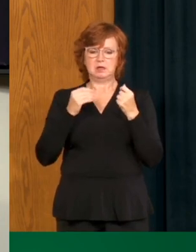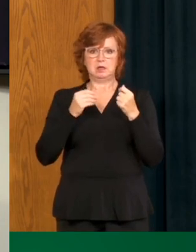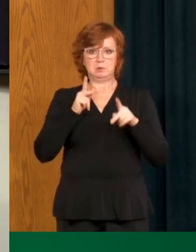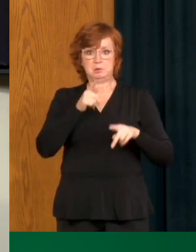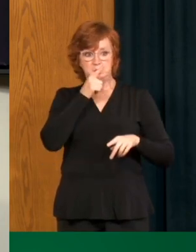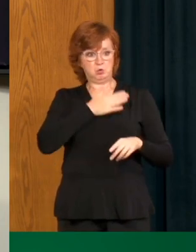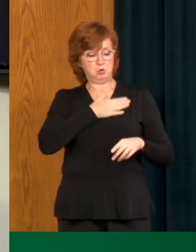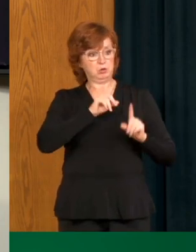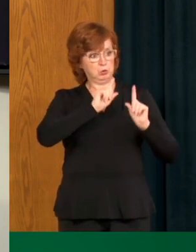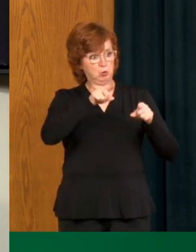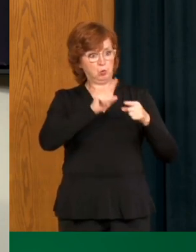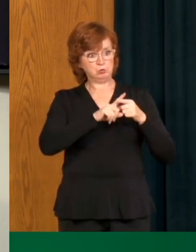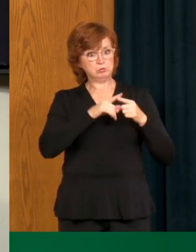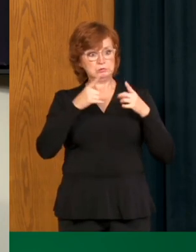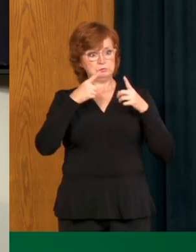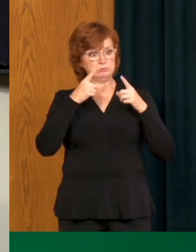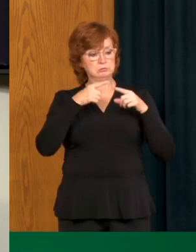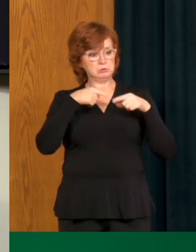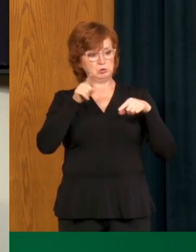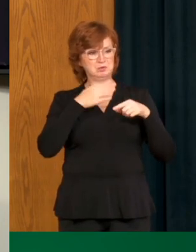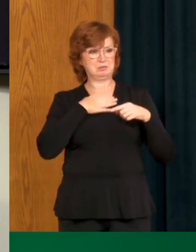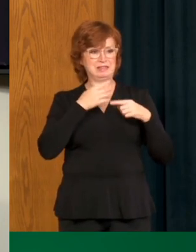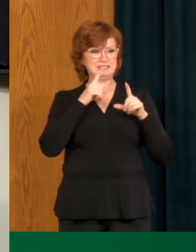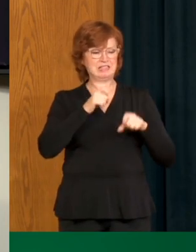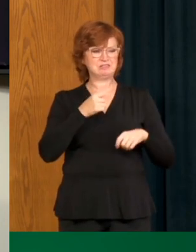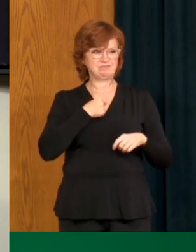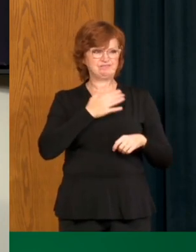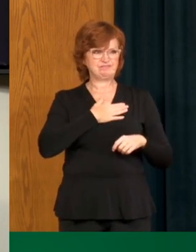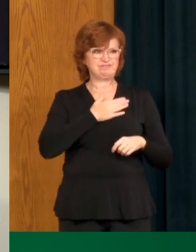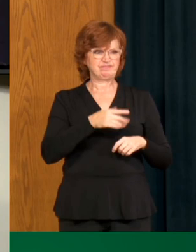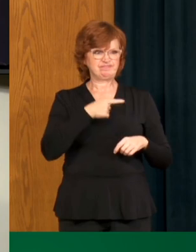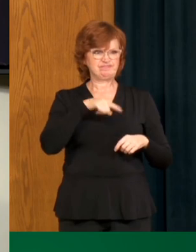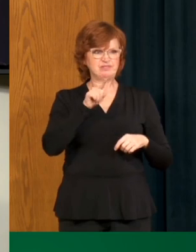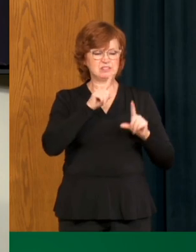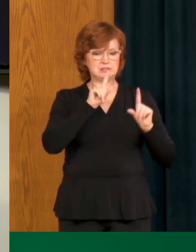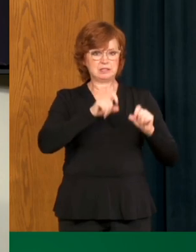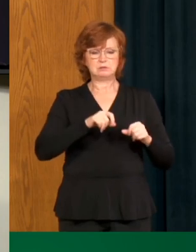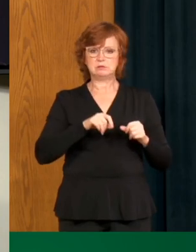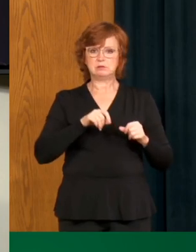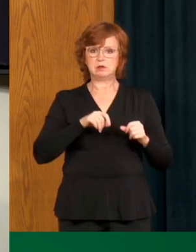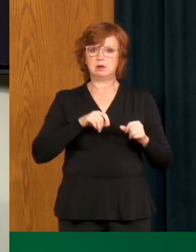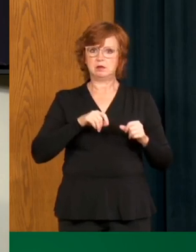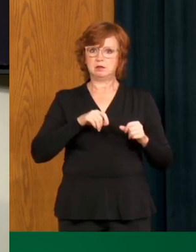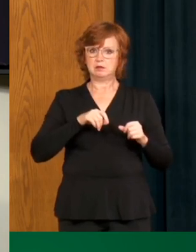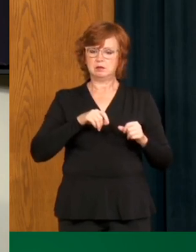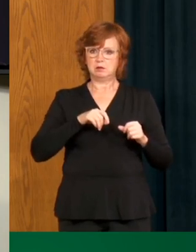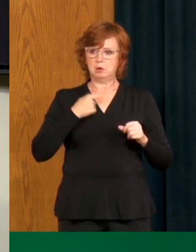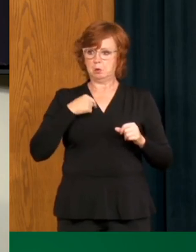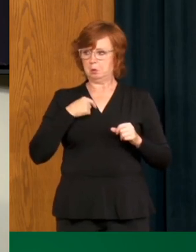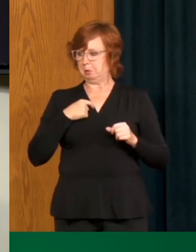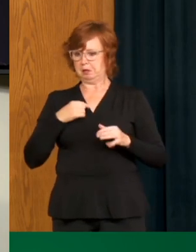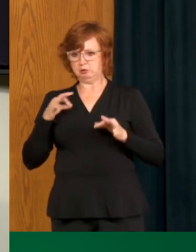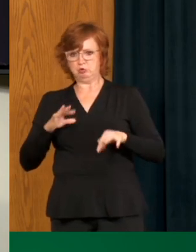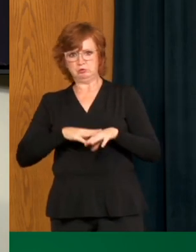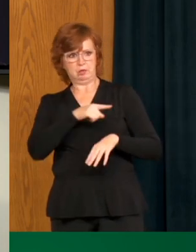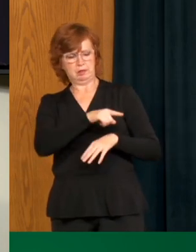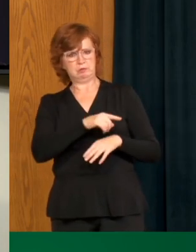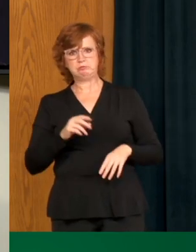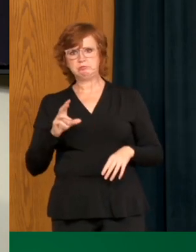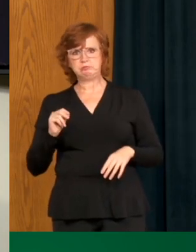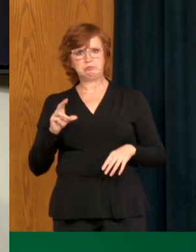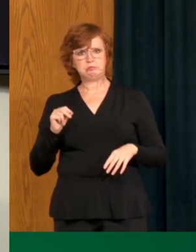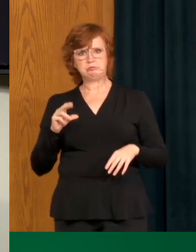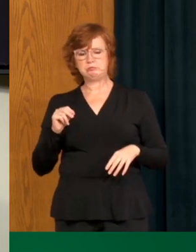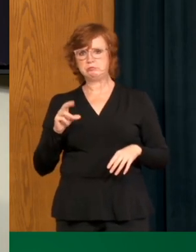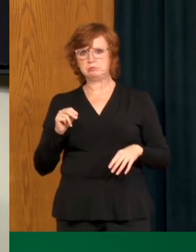absolutely not stigmatize any community or group for helping all of us to understand COVID transmission and control it.